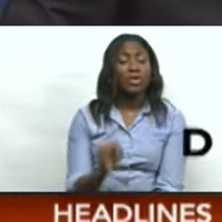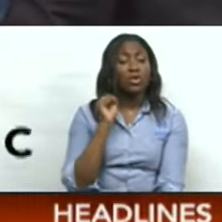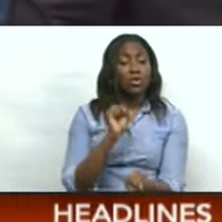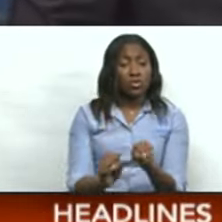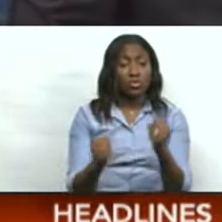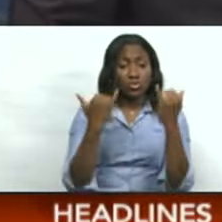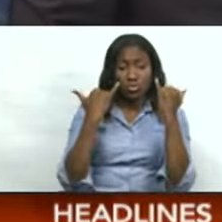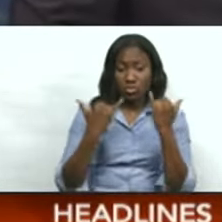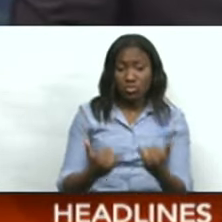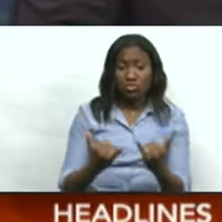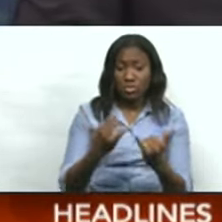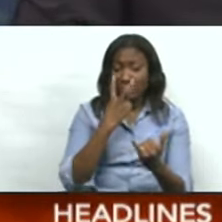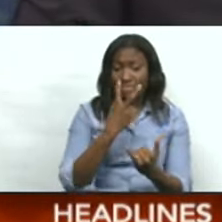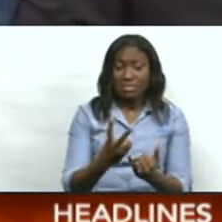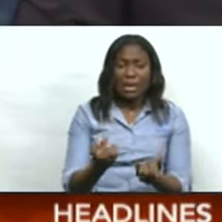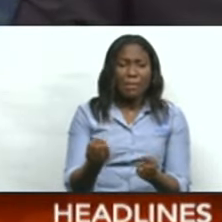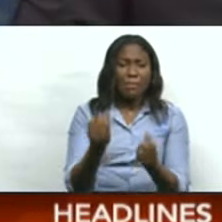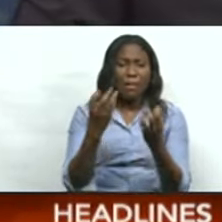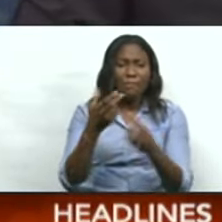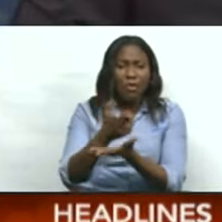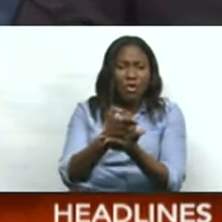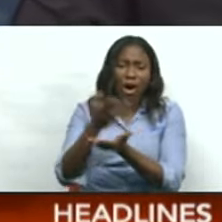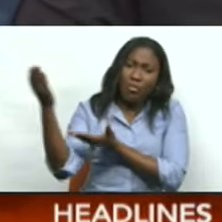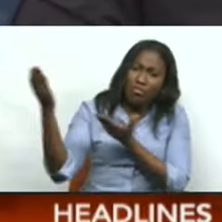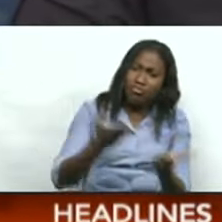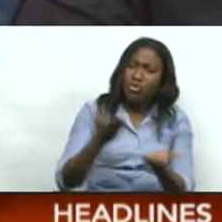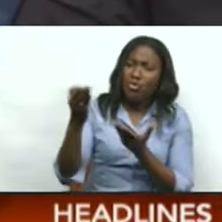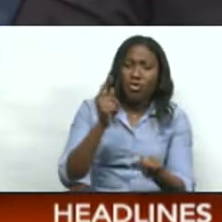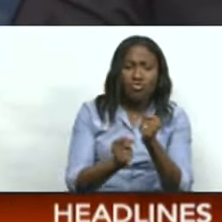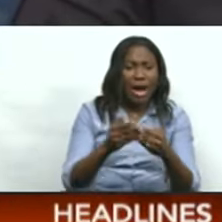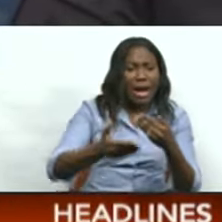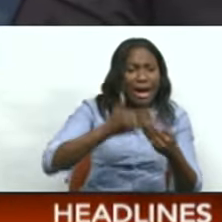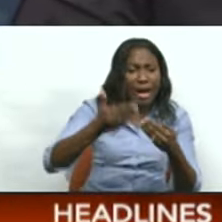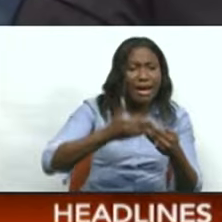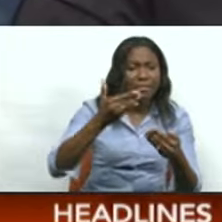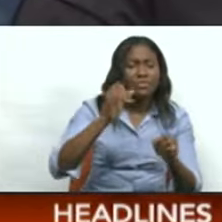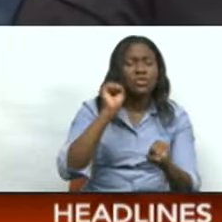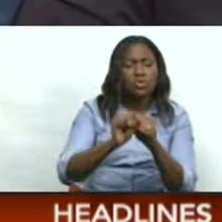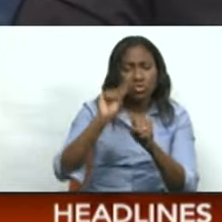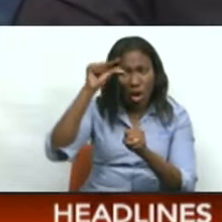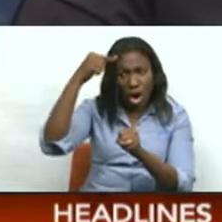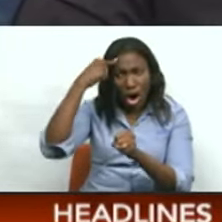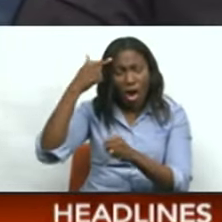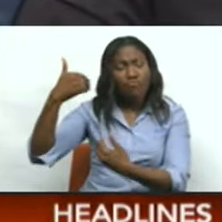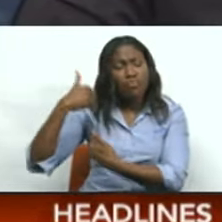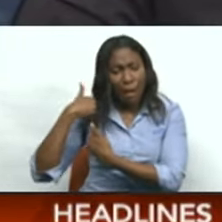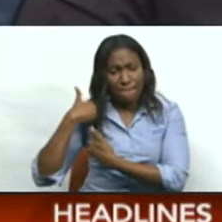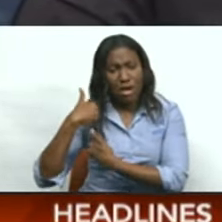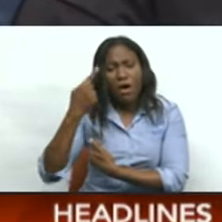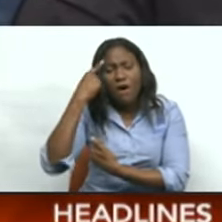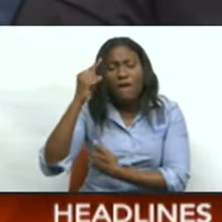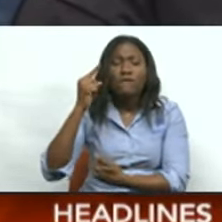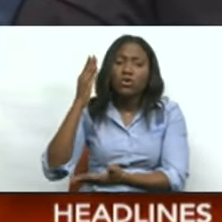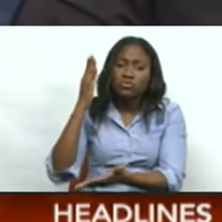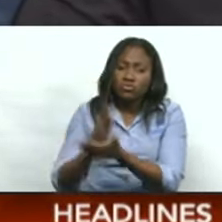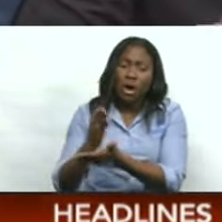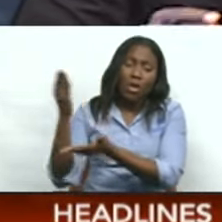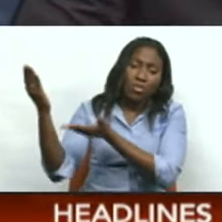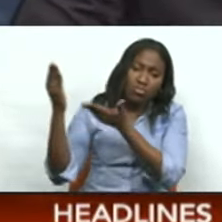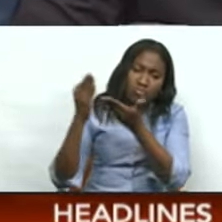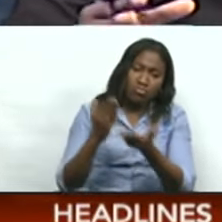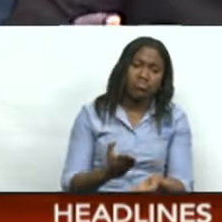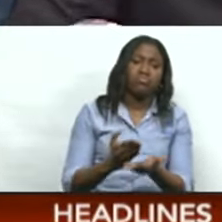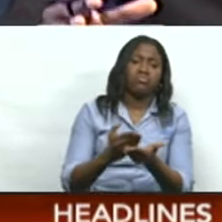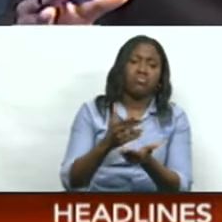grapples with an influx of firearms, recommendation has been made to the government to take the responsibility for stopping its illegal importation